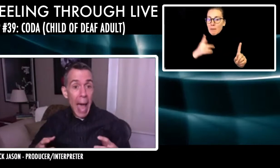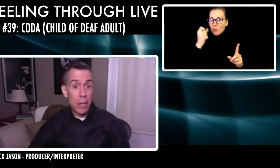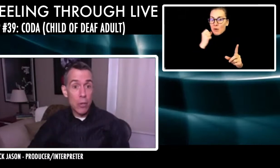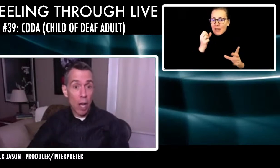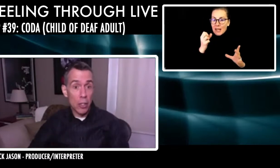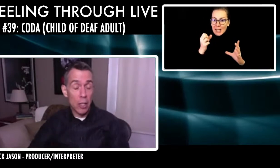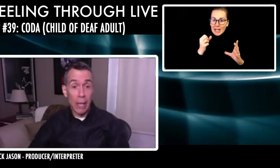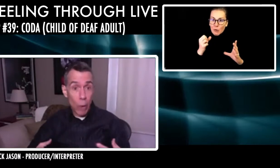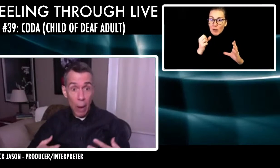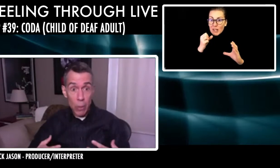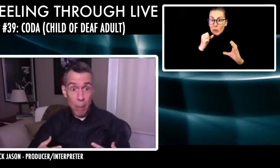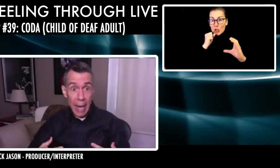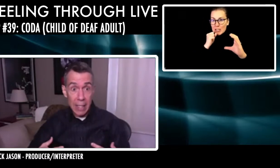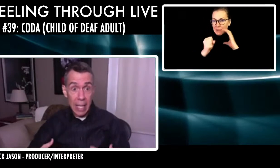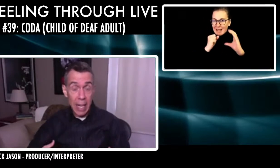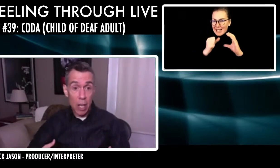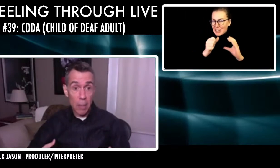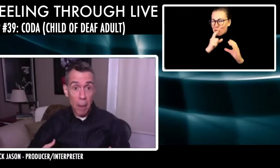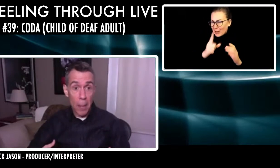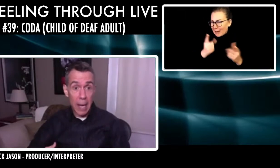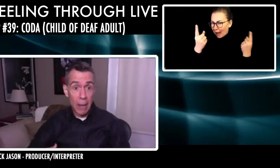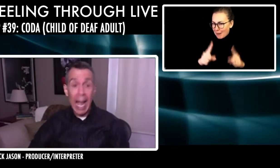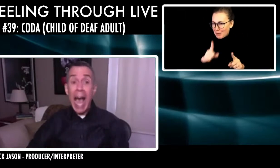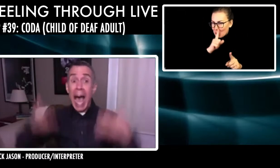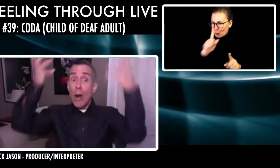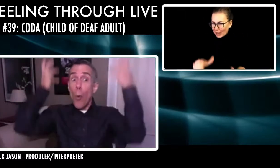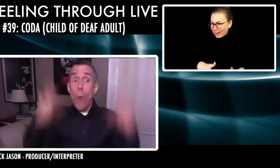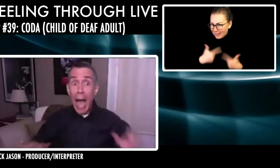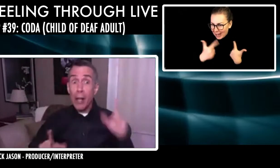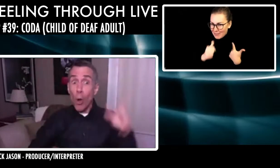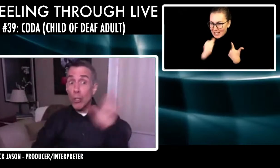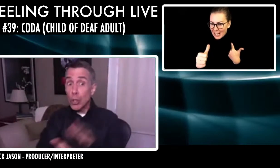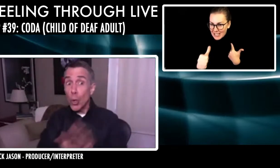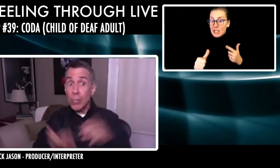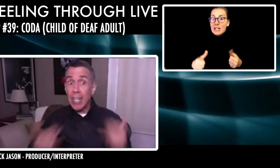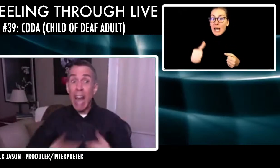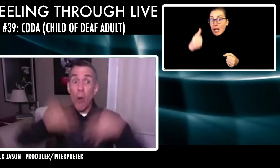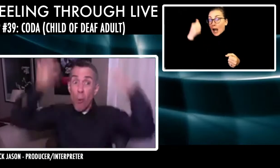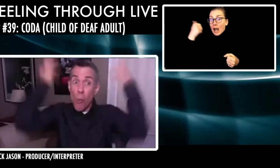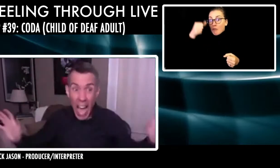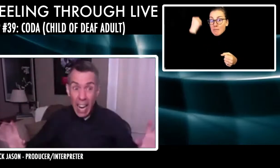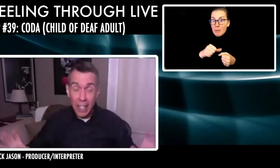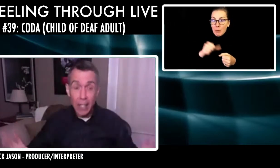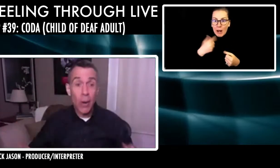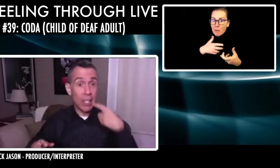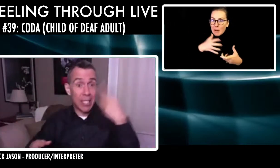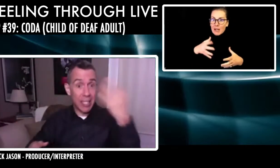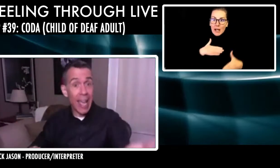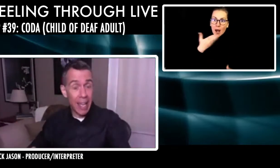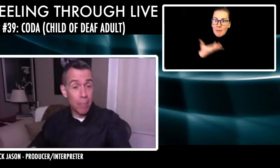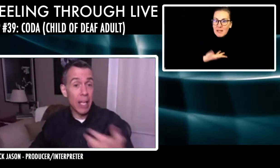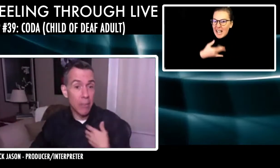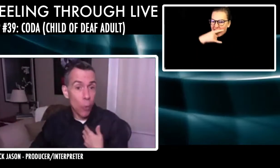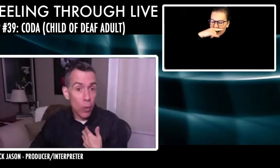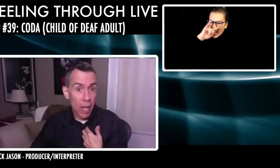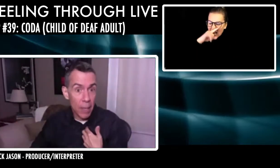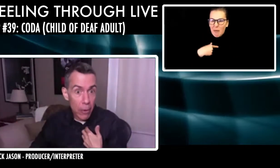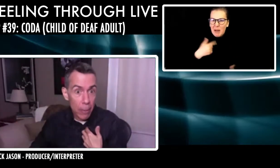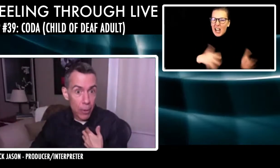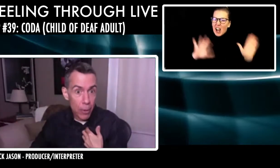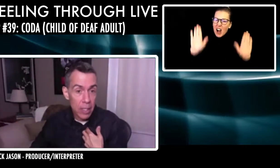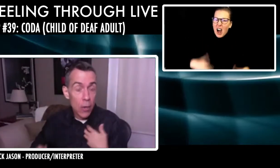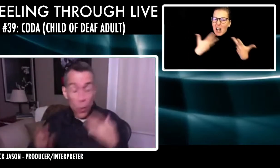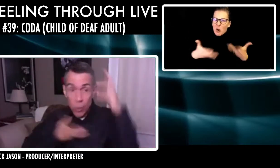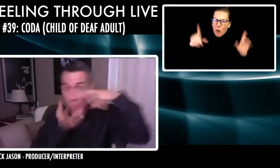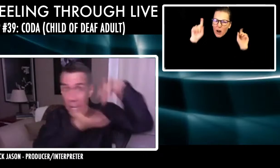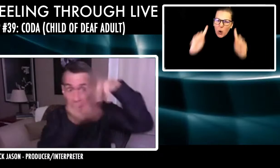you're mad and you talk to, like when I was mad as a kid and I talked to my mom and dad, I'd go, I don't want to go to school today. I don't want it. You know, and I would say it because of course I'm a